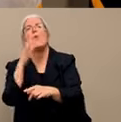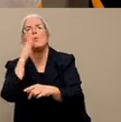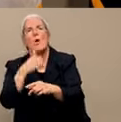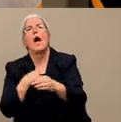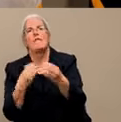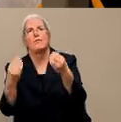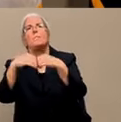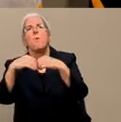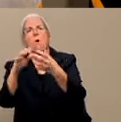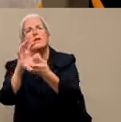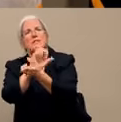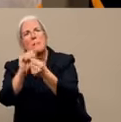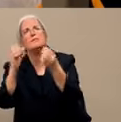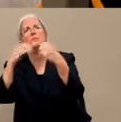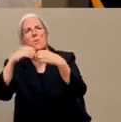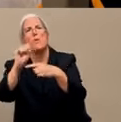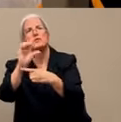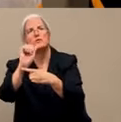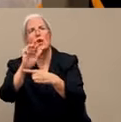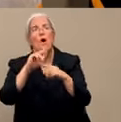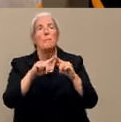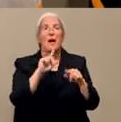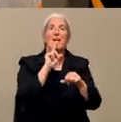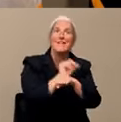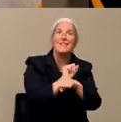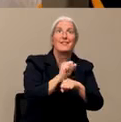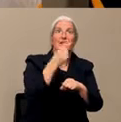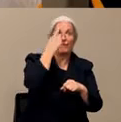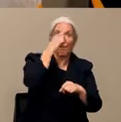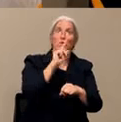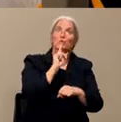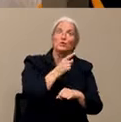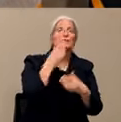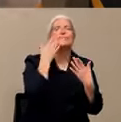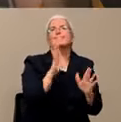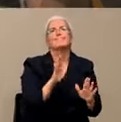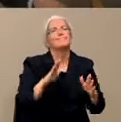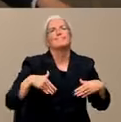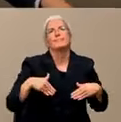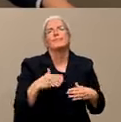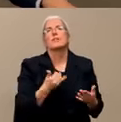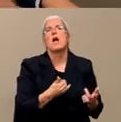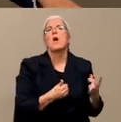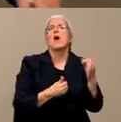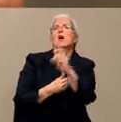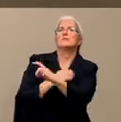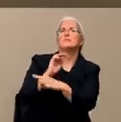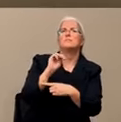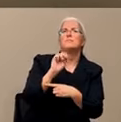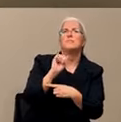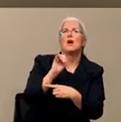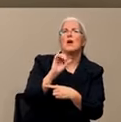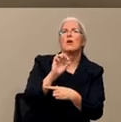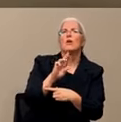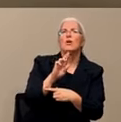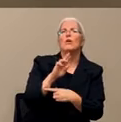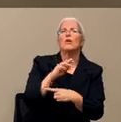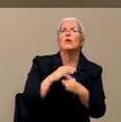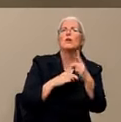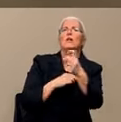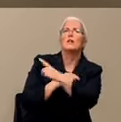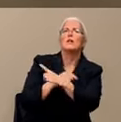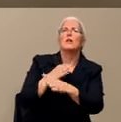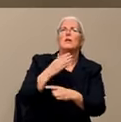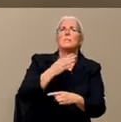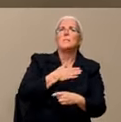thank you. you. Next question will be for the mayor. Mr. Mayor, question is, are my utilities going to be turned off